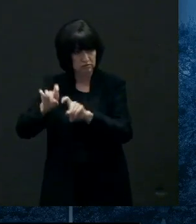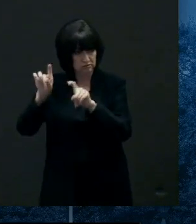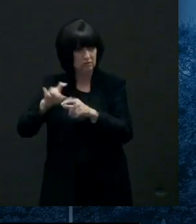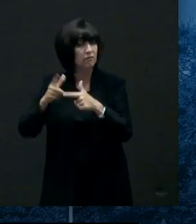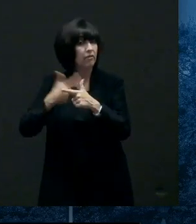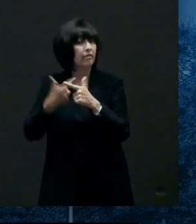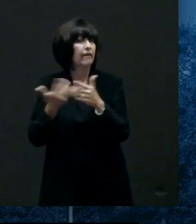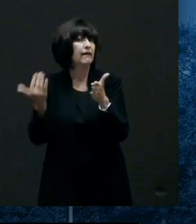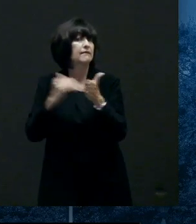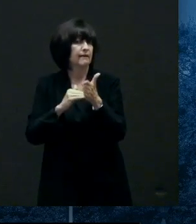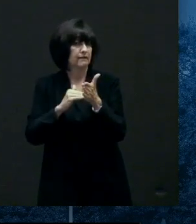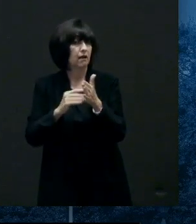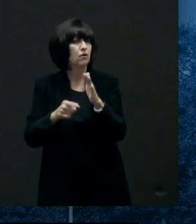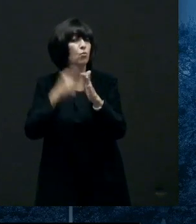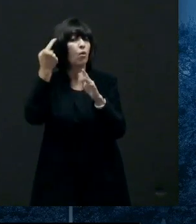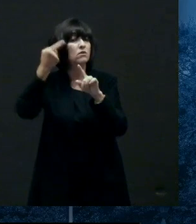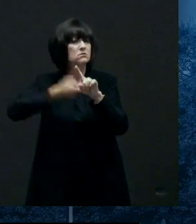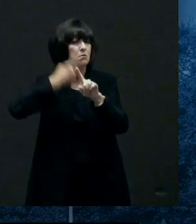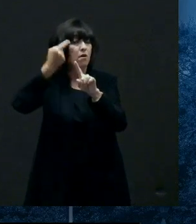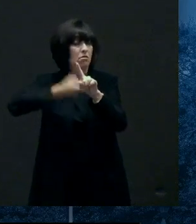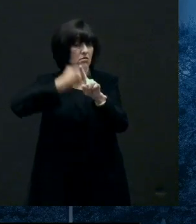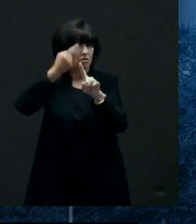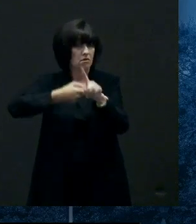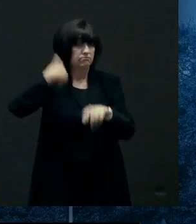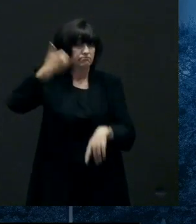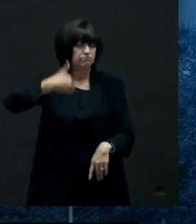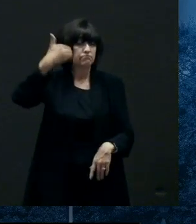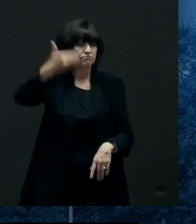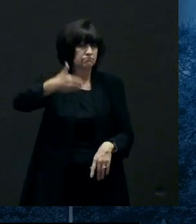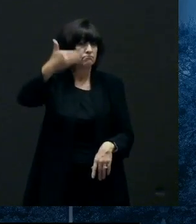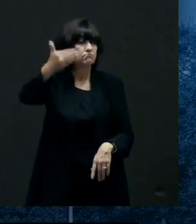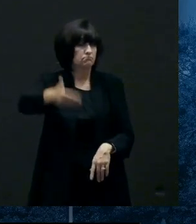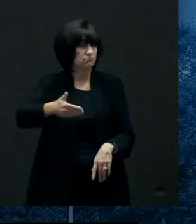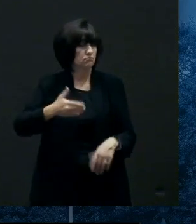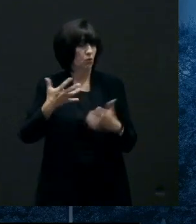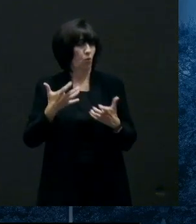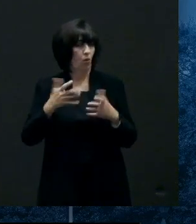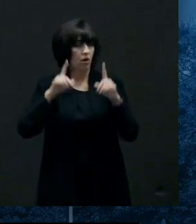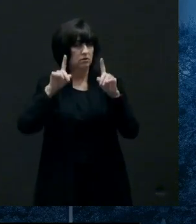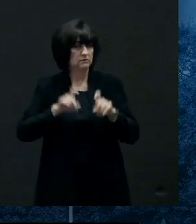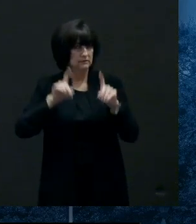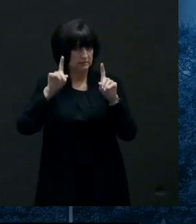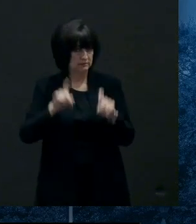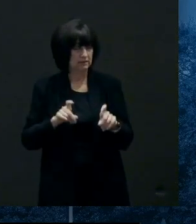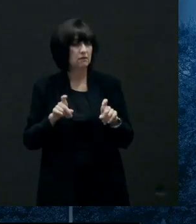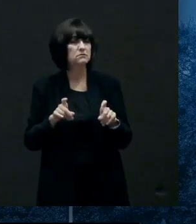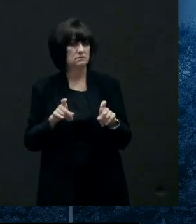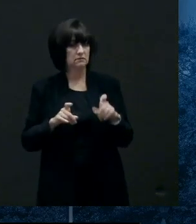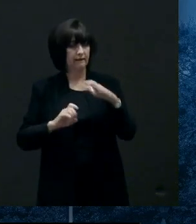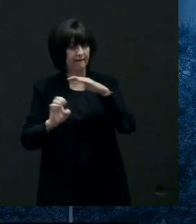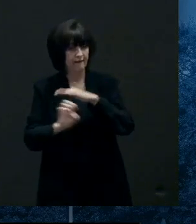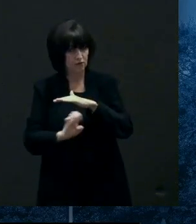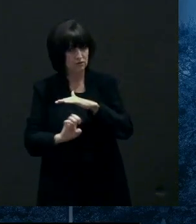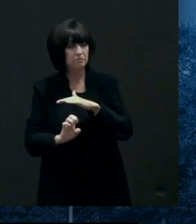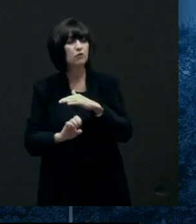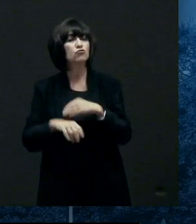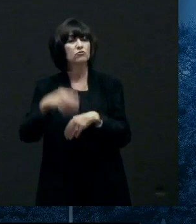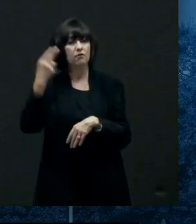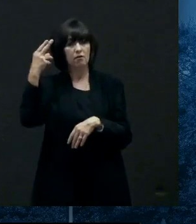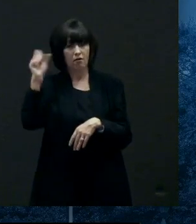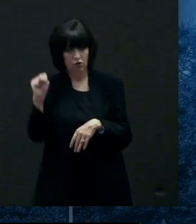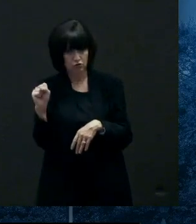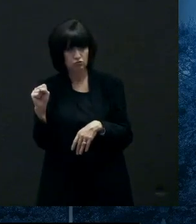testing uh students and children in our elementary and secondary schools so that's a big commitment in and of itself